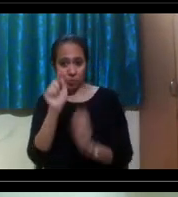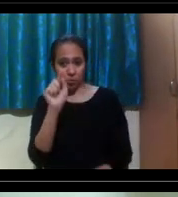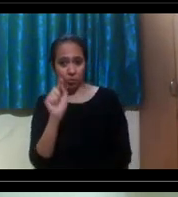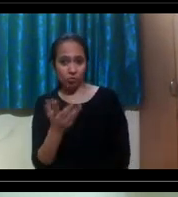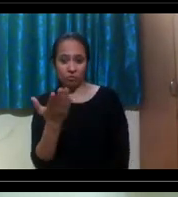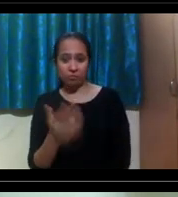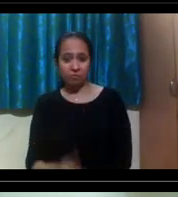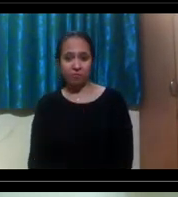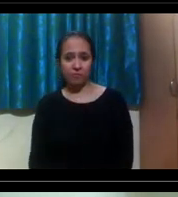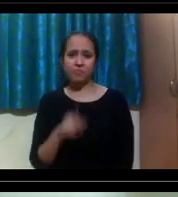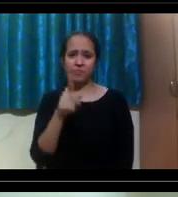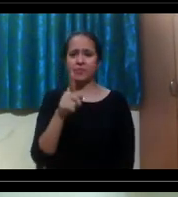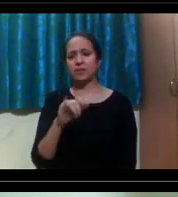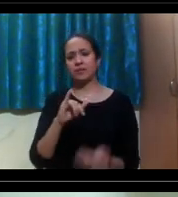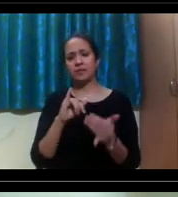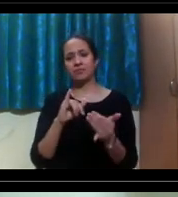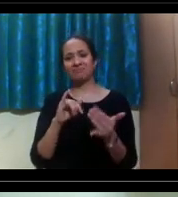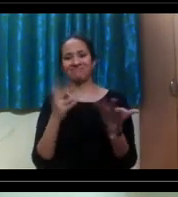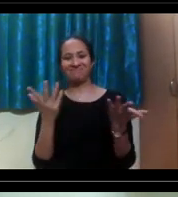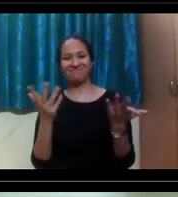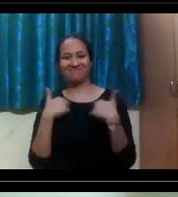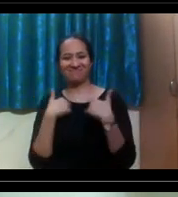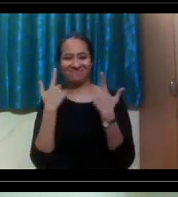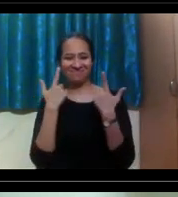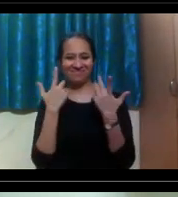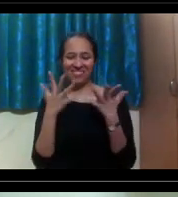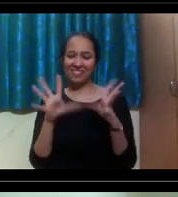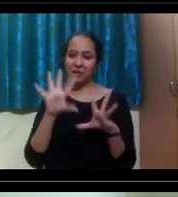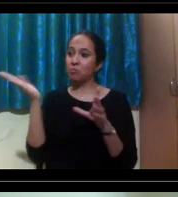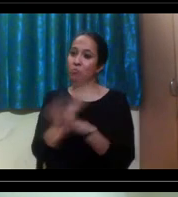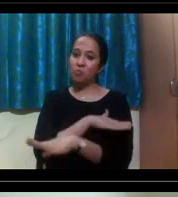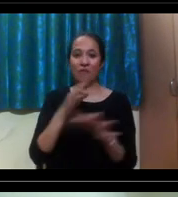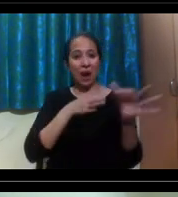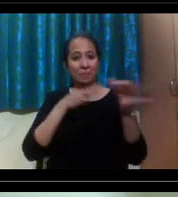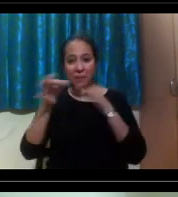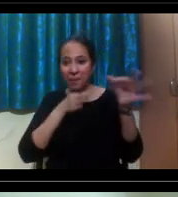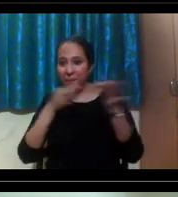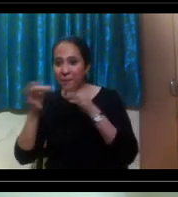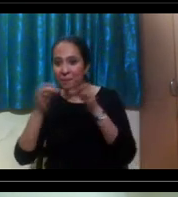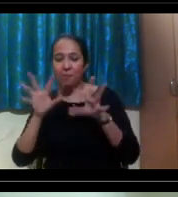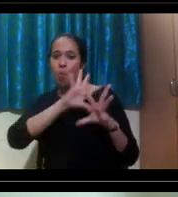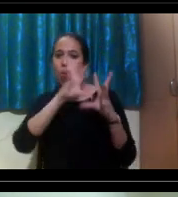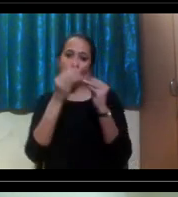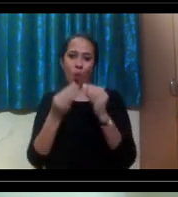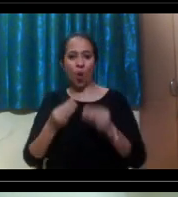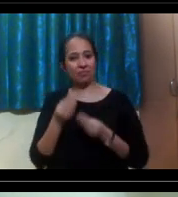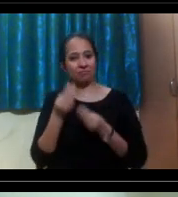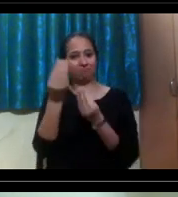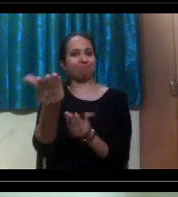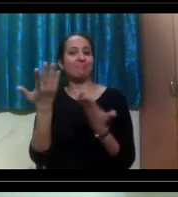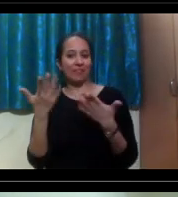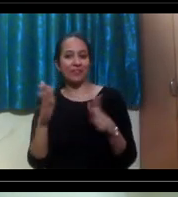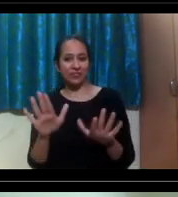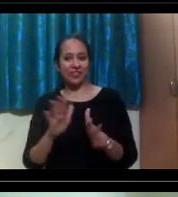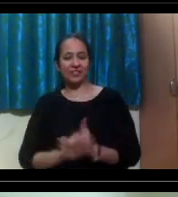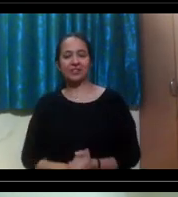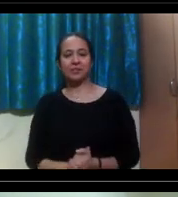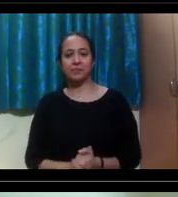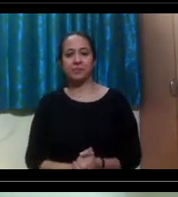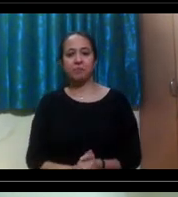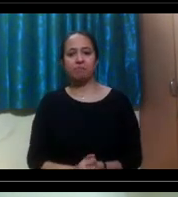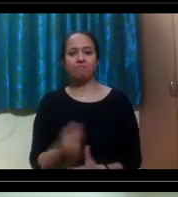Um, I think I've added everything to when I was talking about my experience. So I think that's,